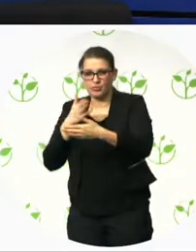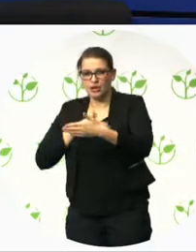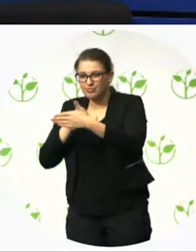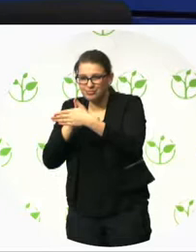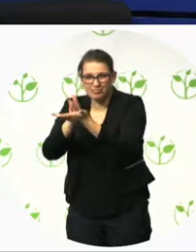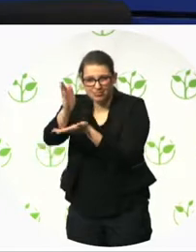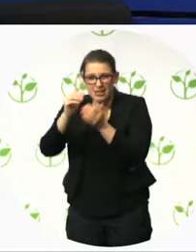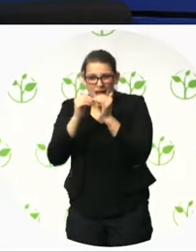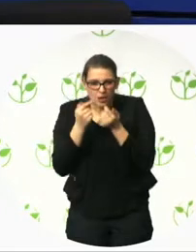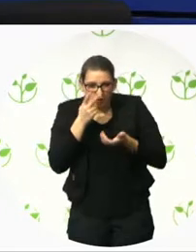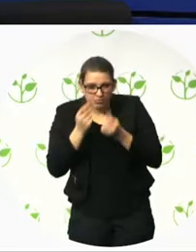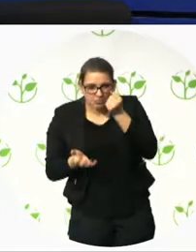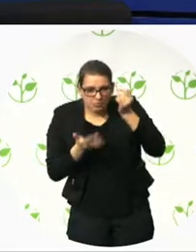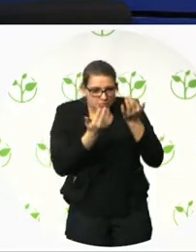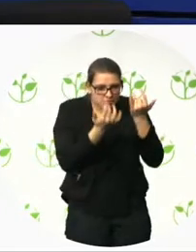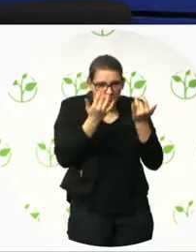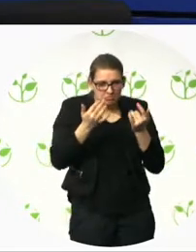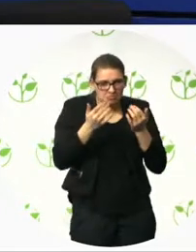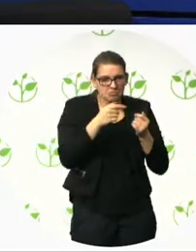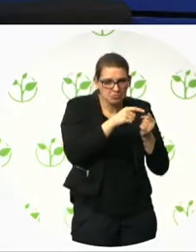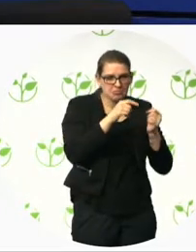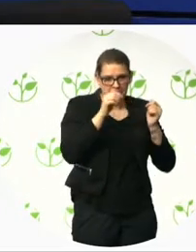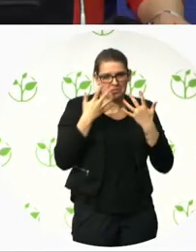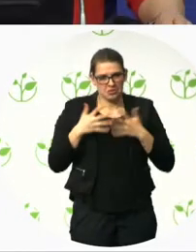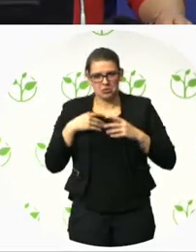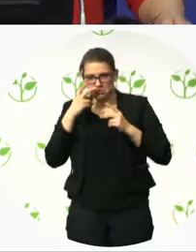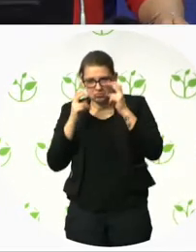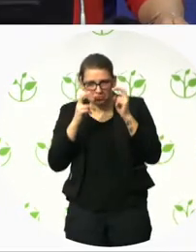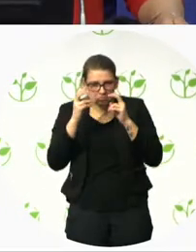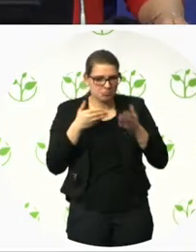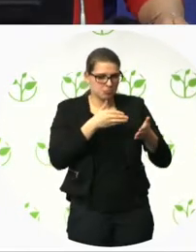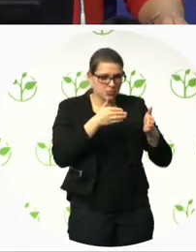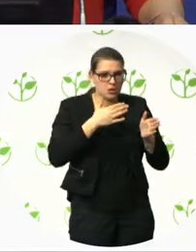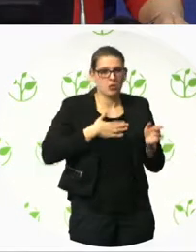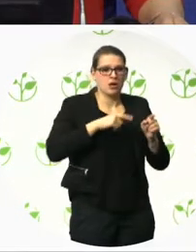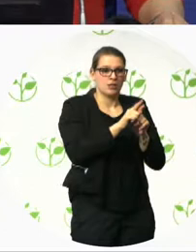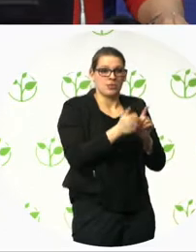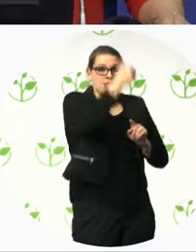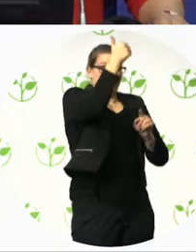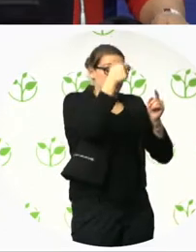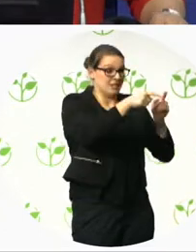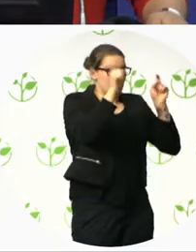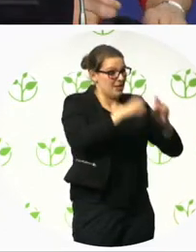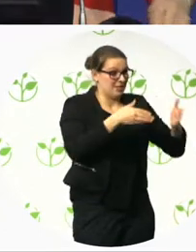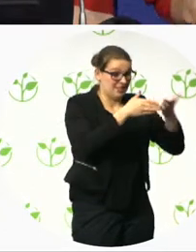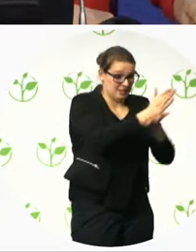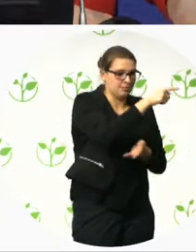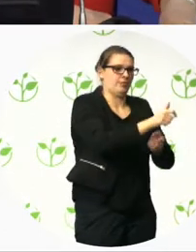The next step for us will